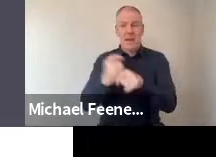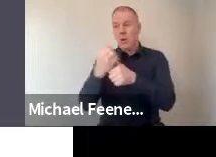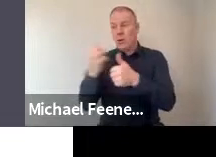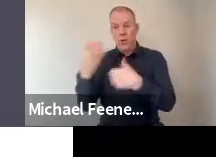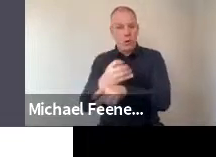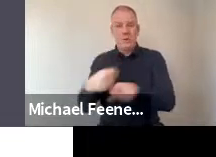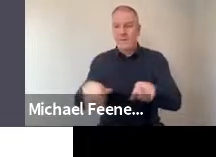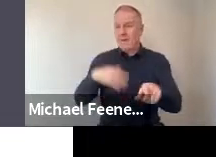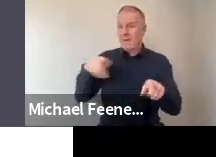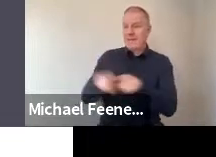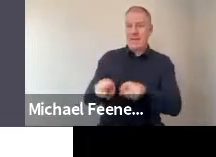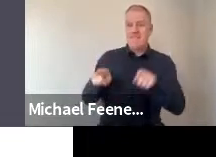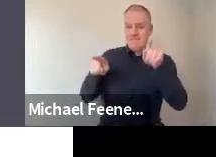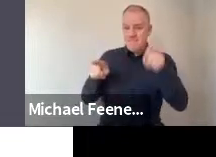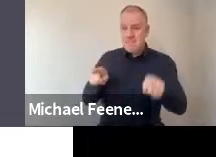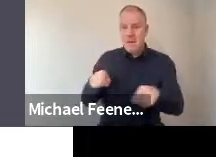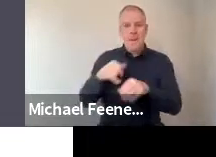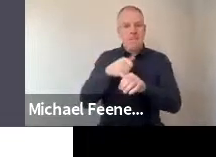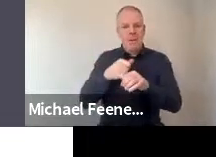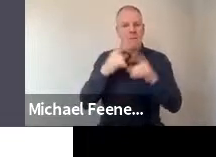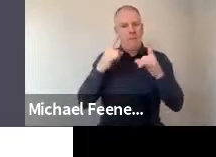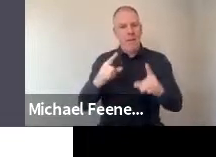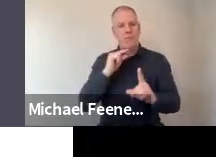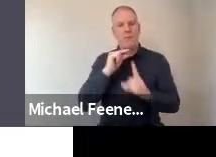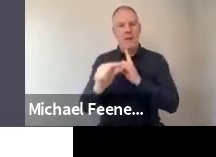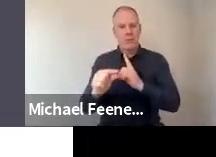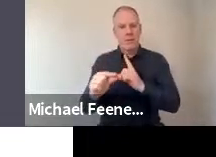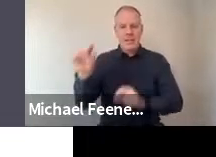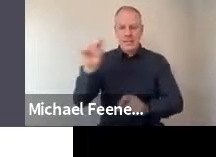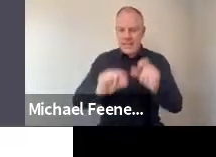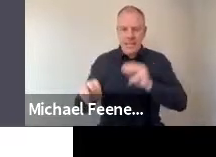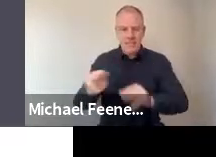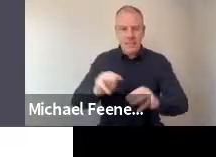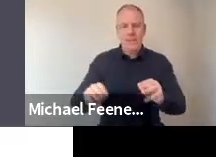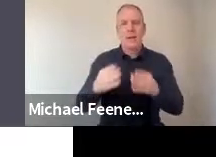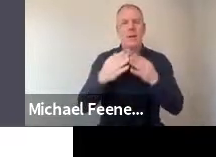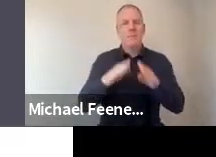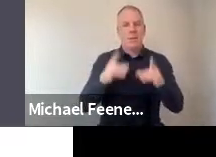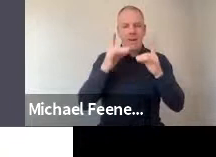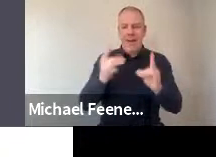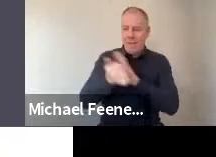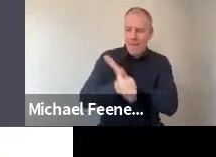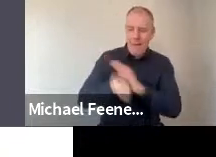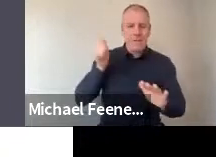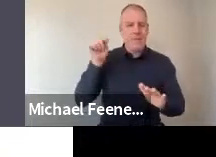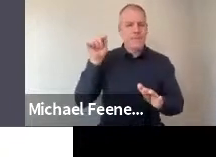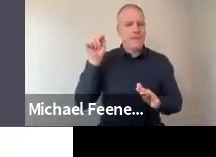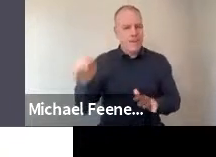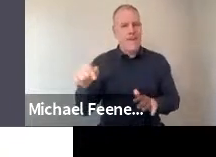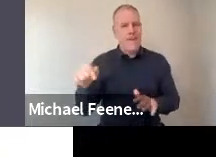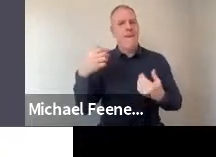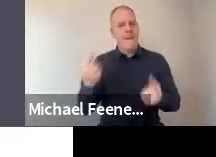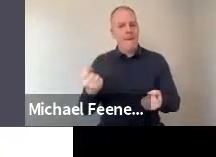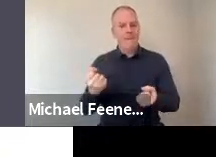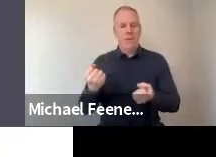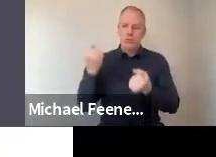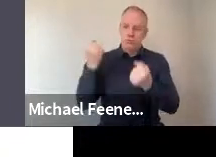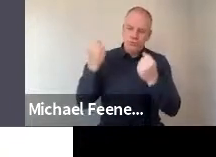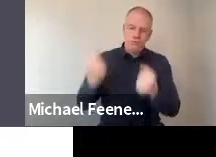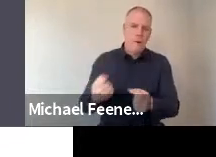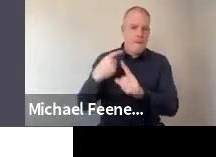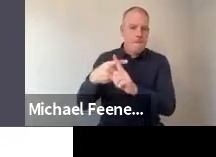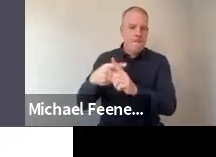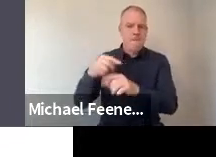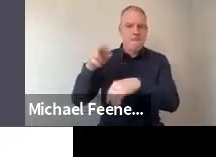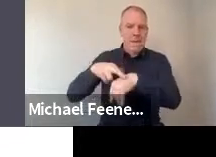countries, that medical health professionals, scientists, and public health experts tend to consistently score very high